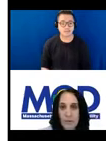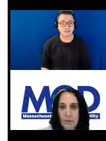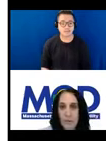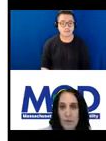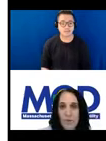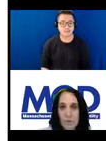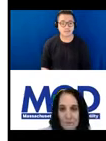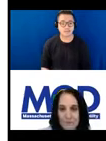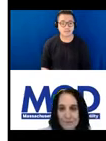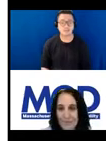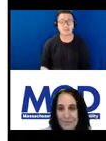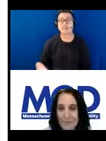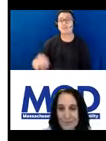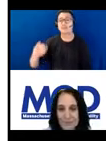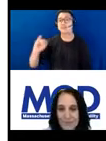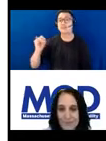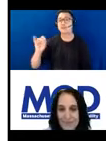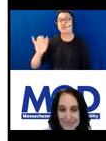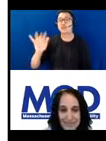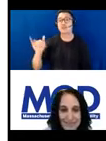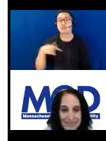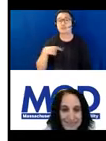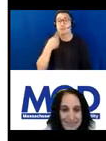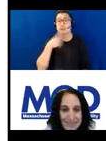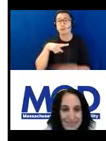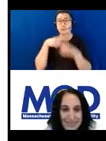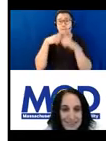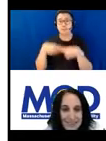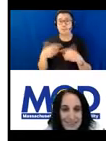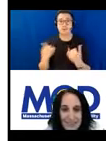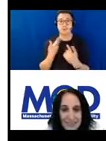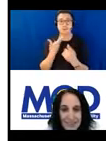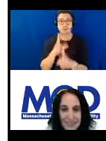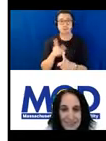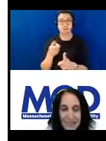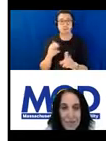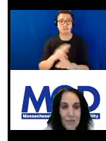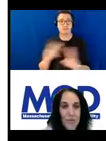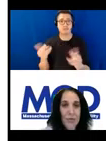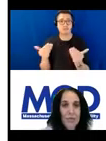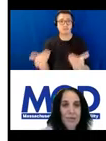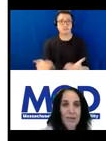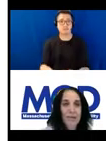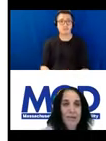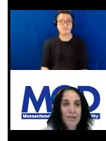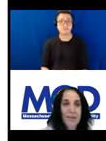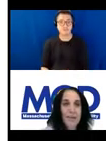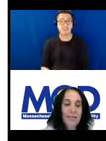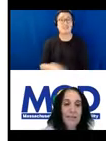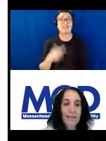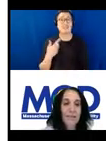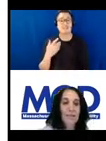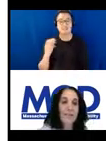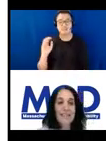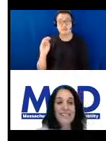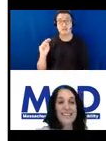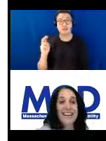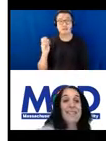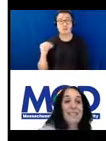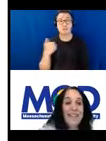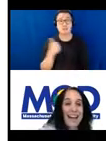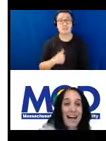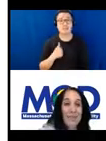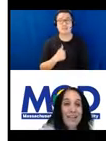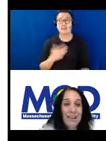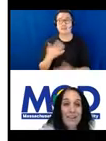And Naomi, you can unmute, you've been spotlighted. So you are ready to go. Oh, sorry about that. After all of this.